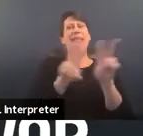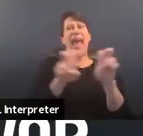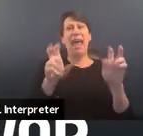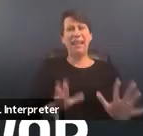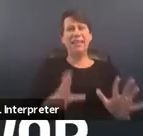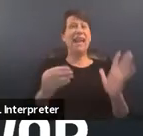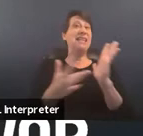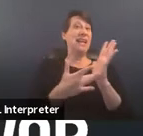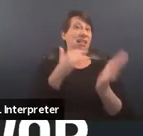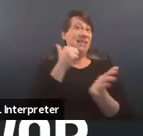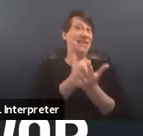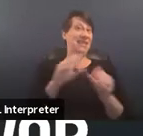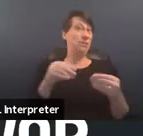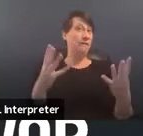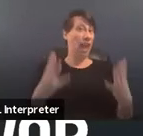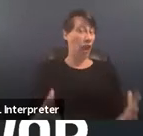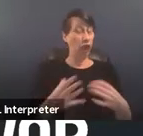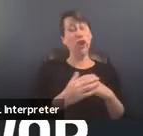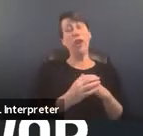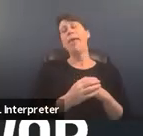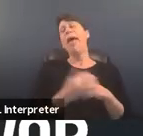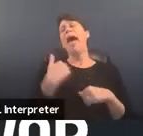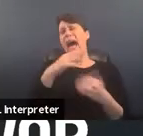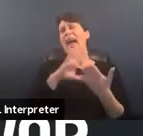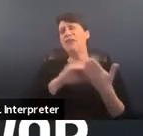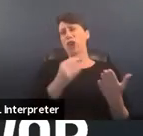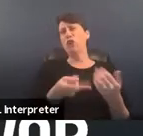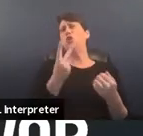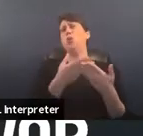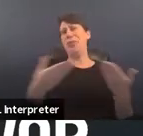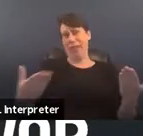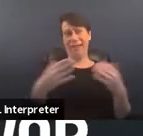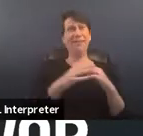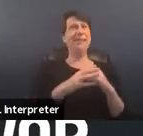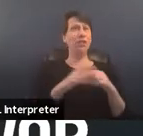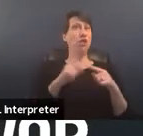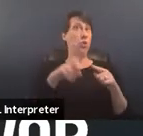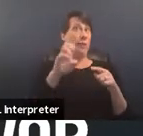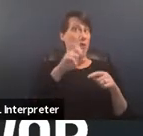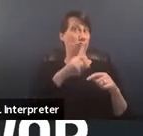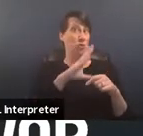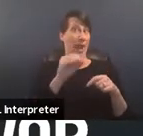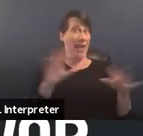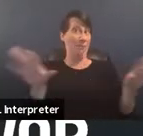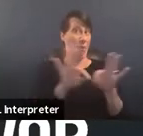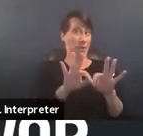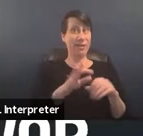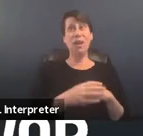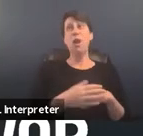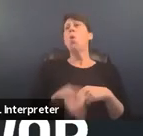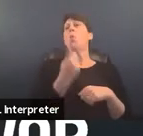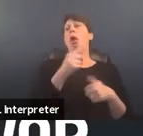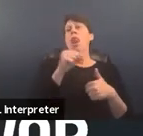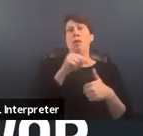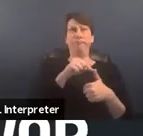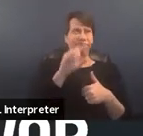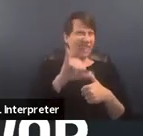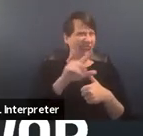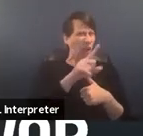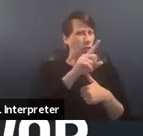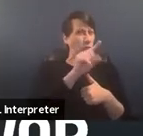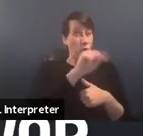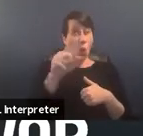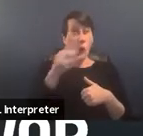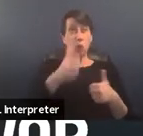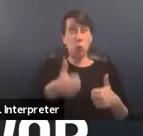technical assistance provider um i've learned two things to be really true and important um one is that those of us who